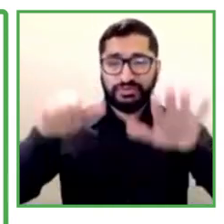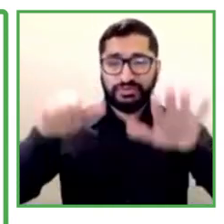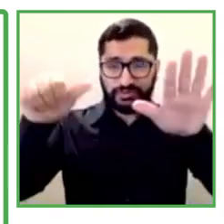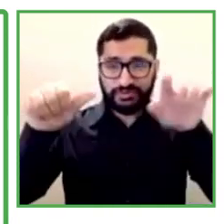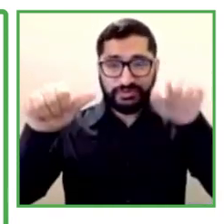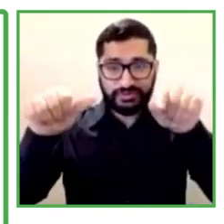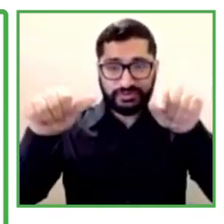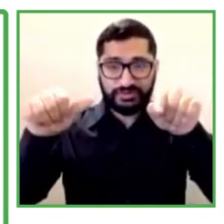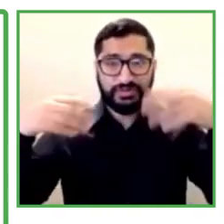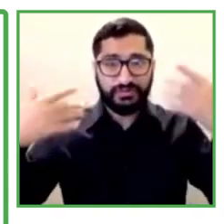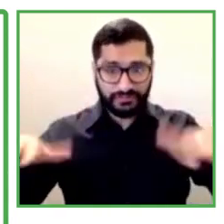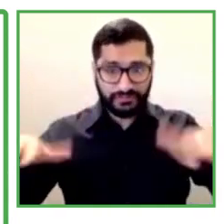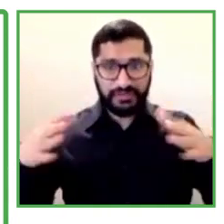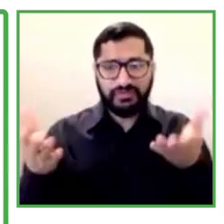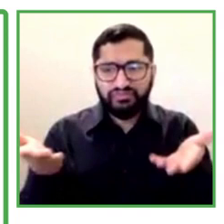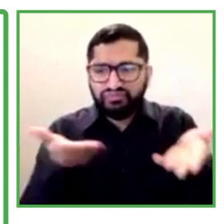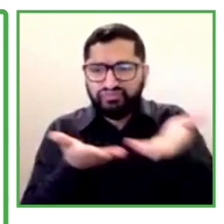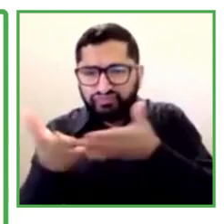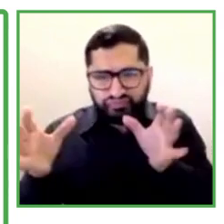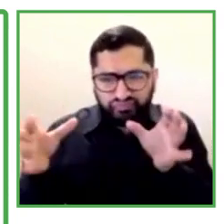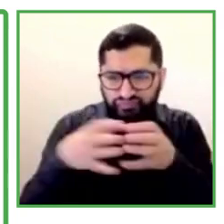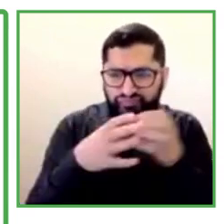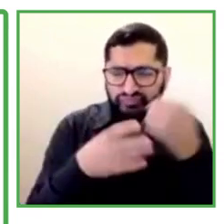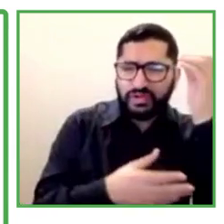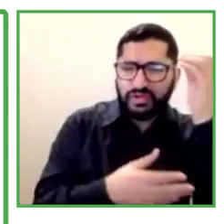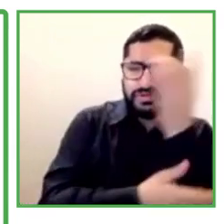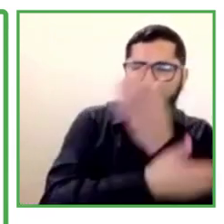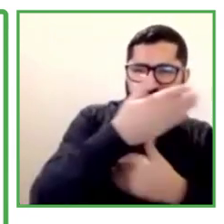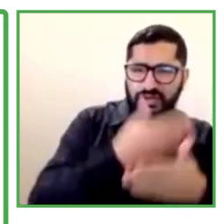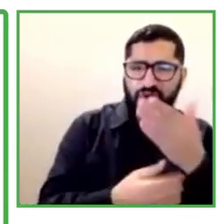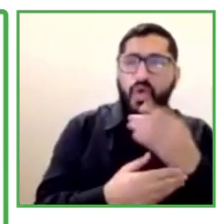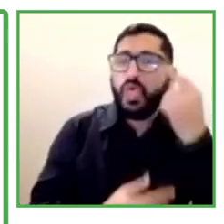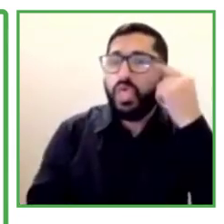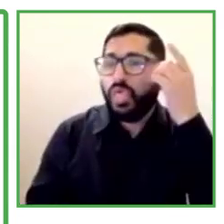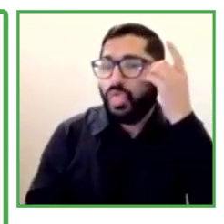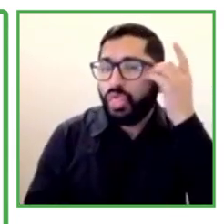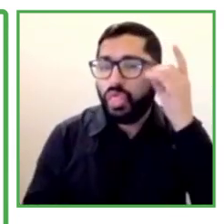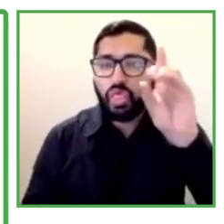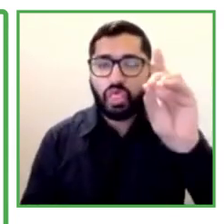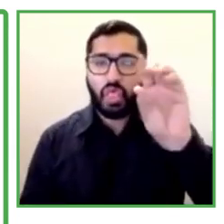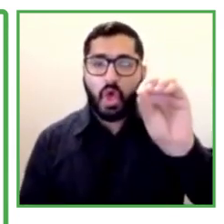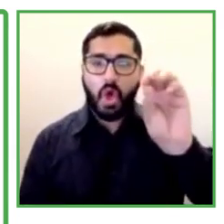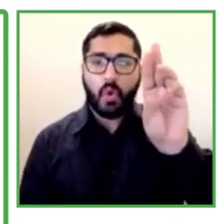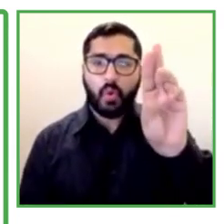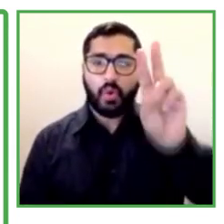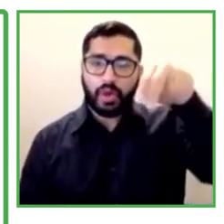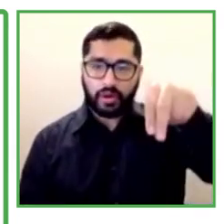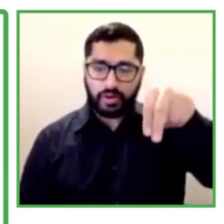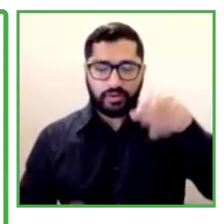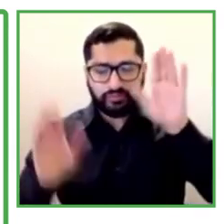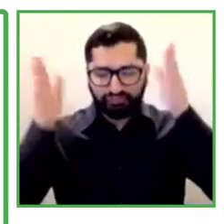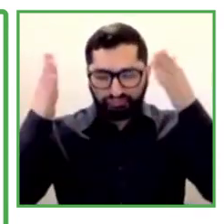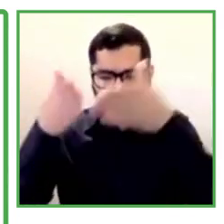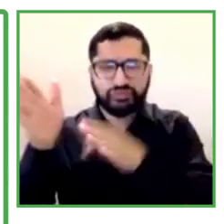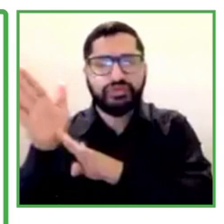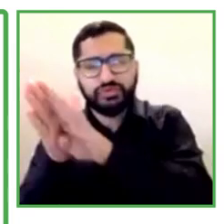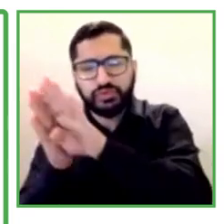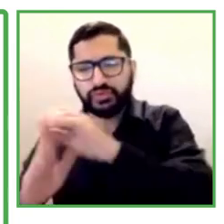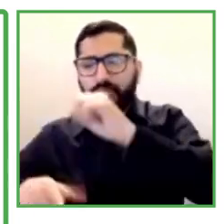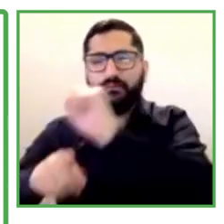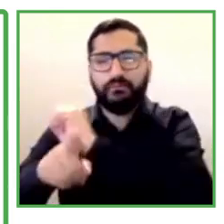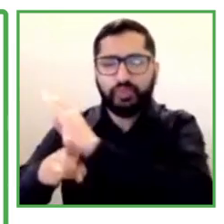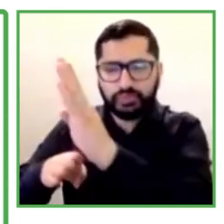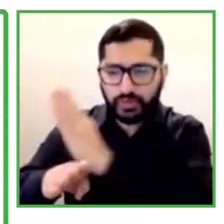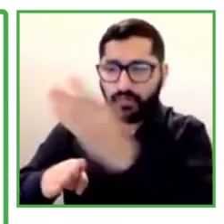and creating a job coaching model. And during the project, to